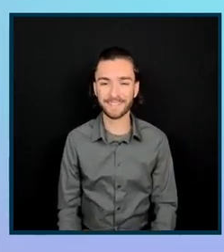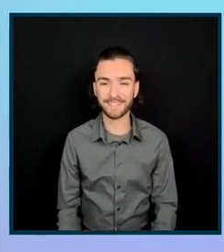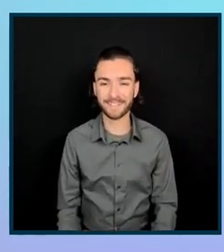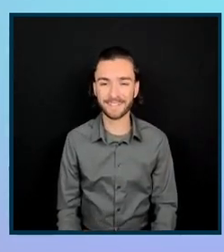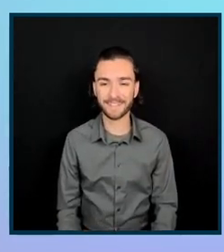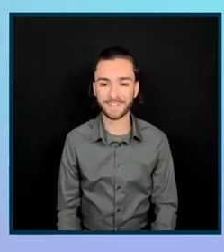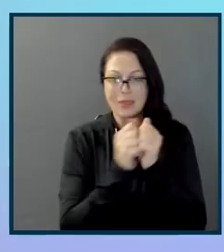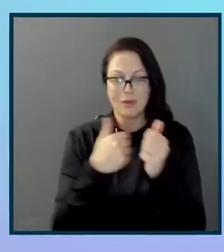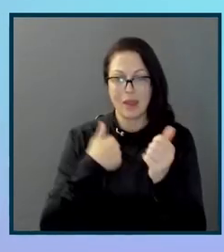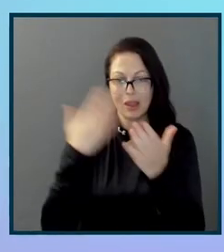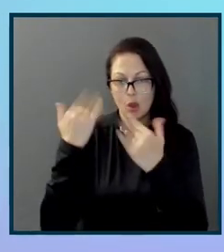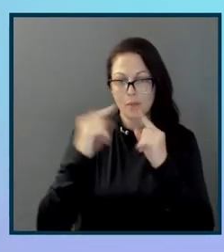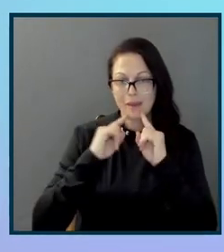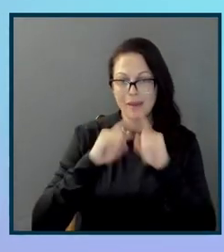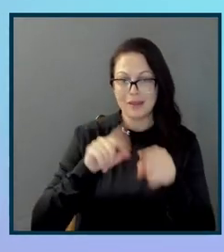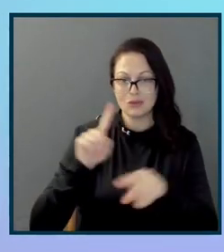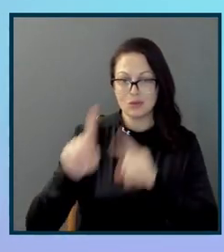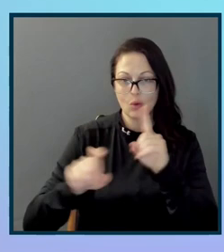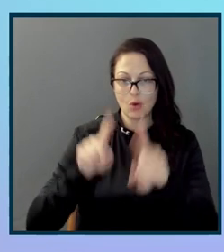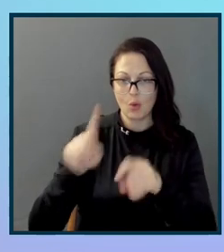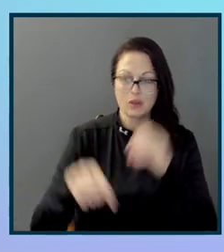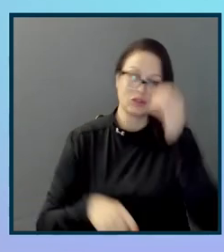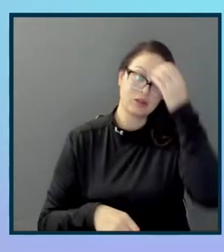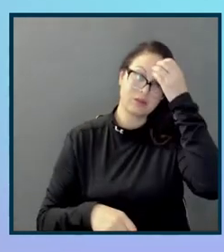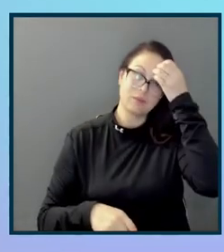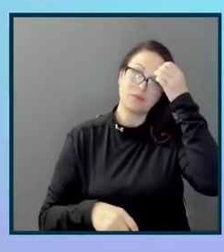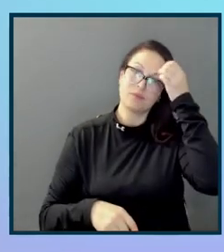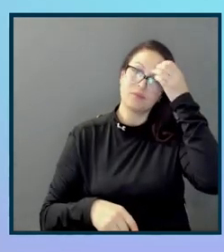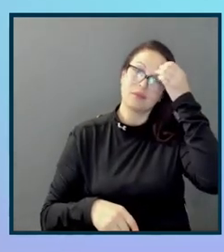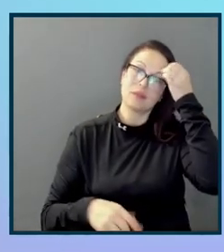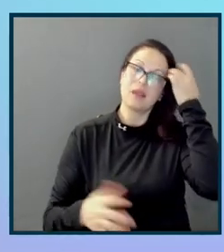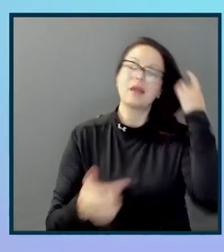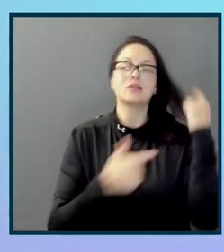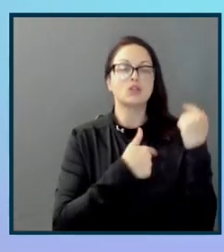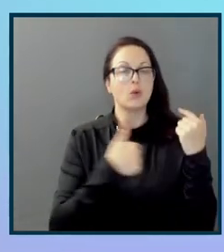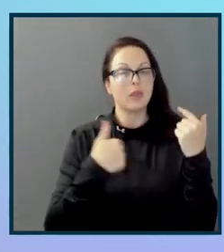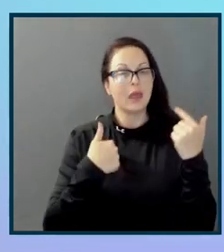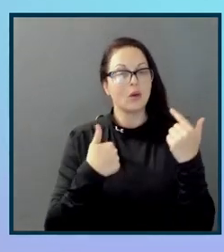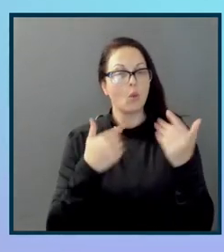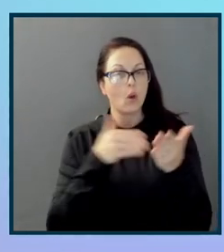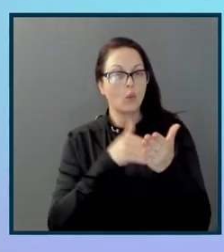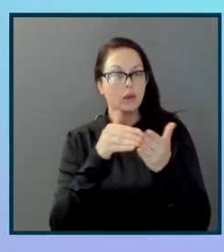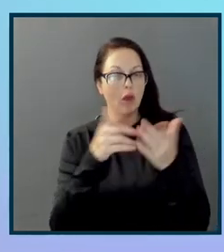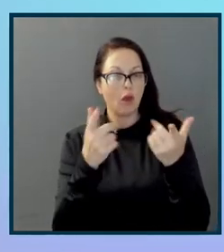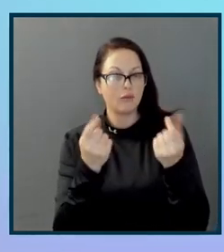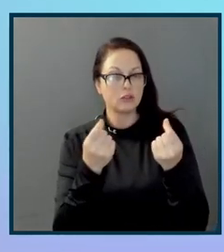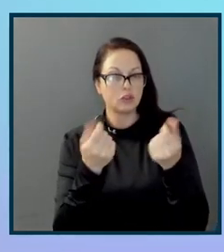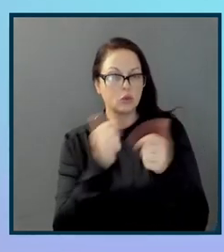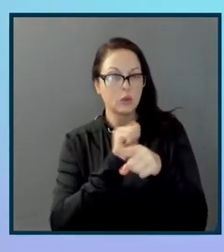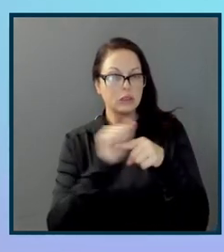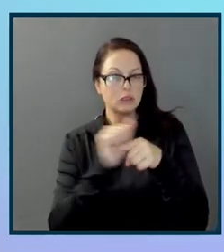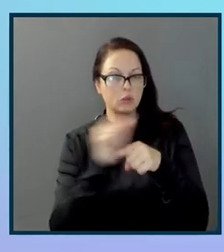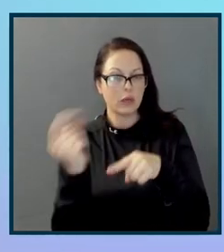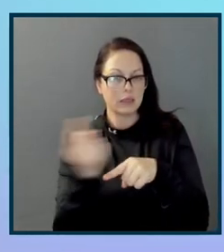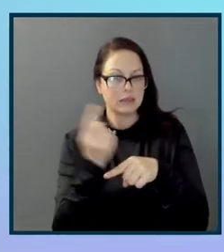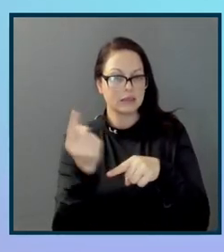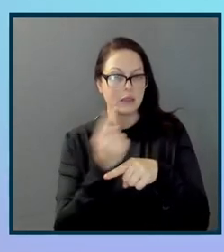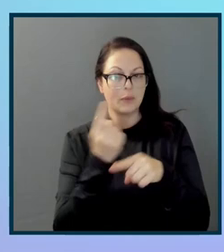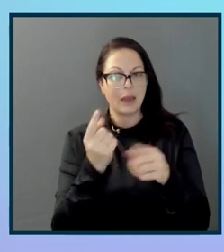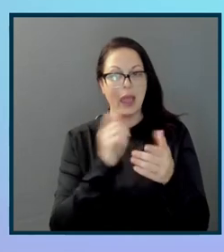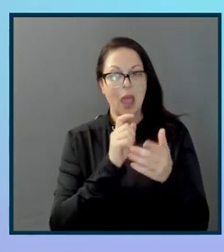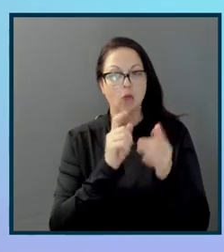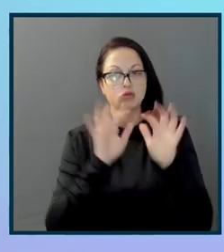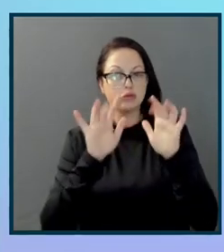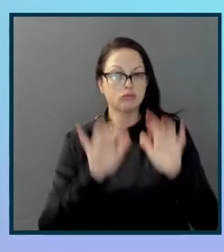question. Yeah. And to add to that, what we'll often do, for example, if it's training someone on how to write good alt text, is we'll